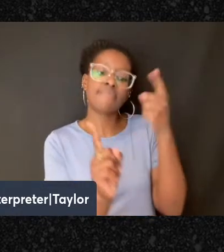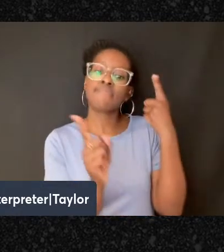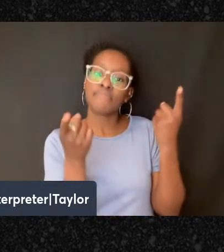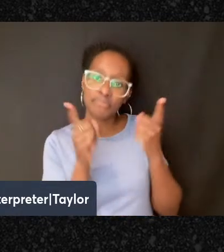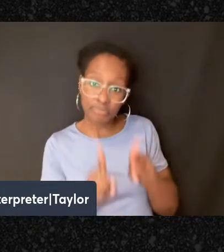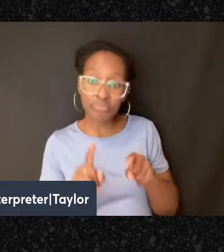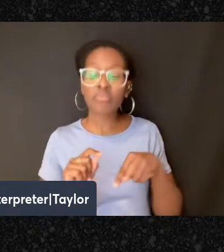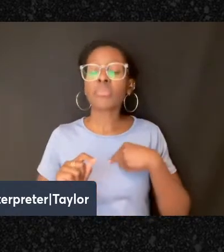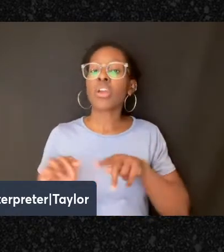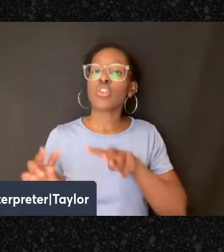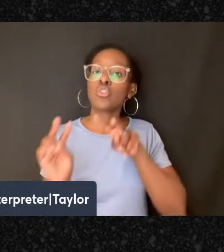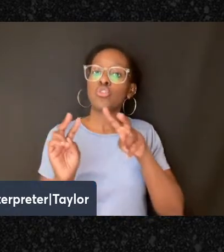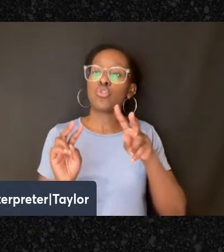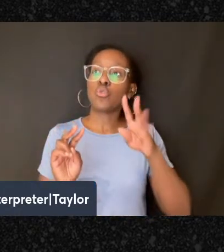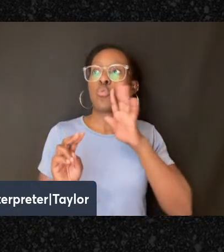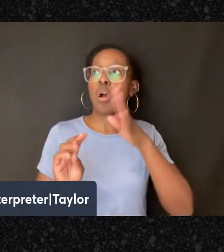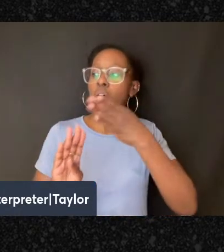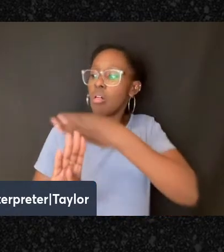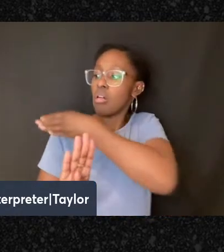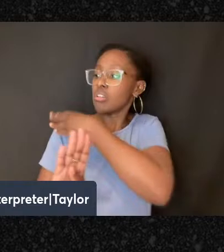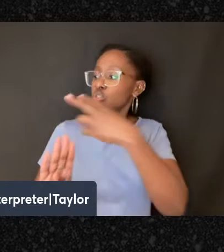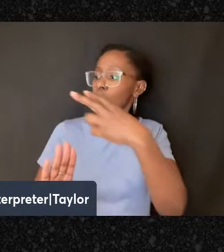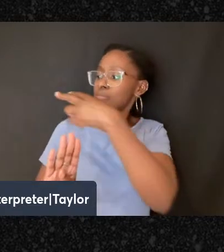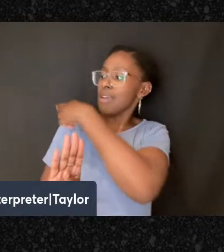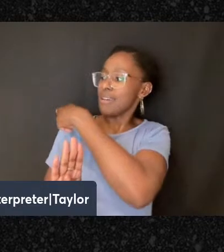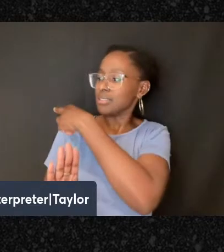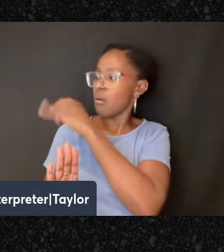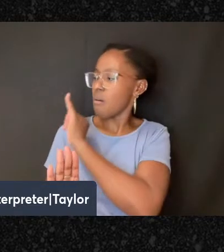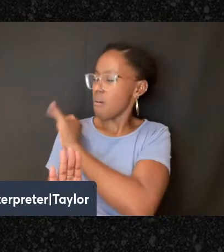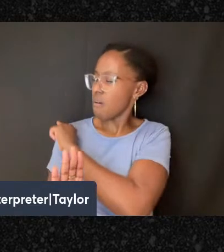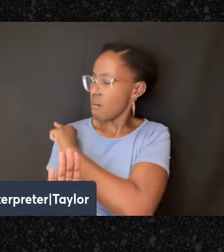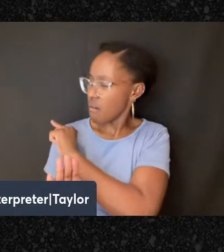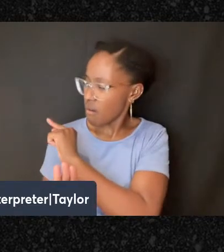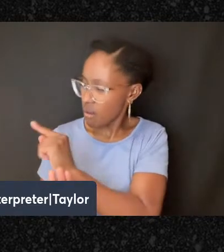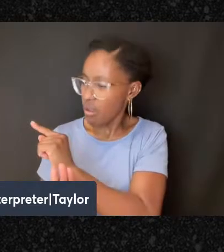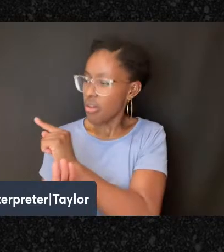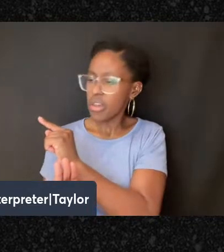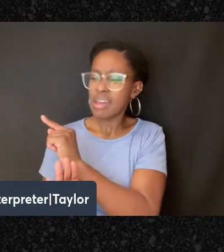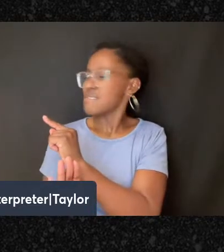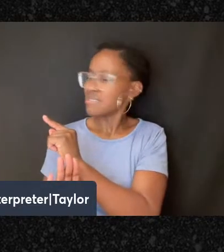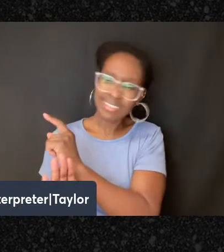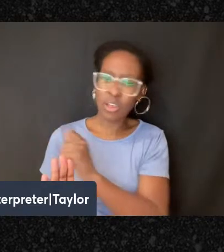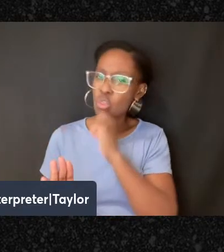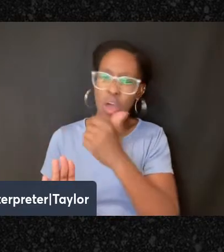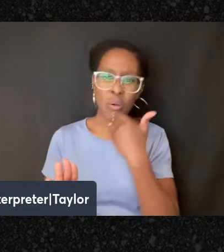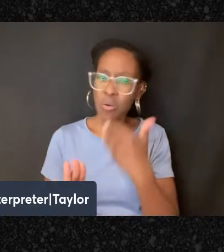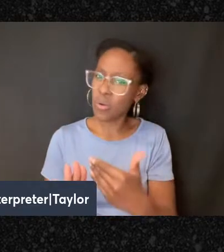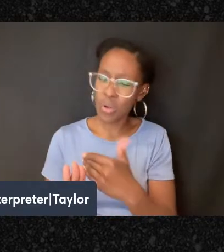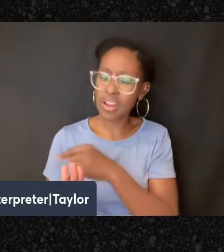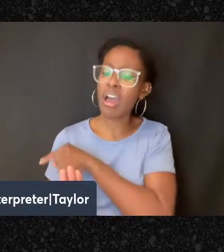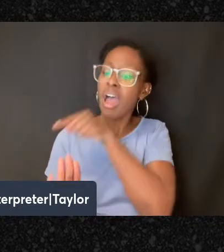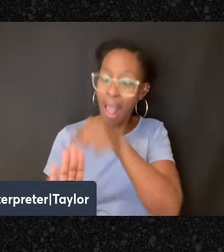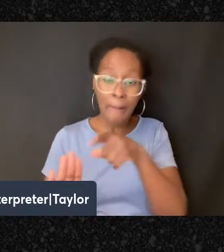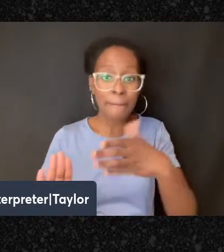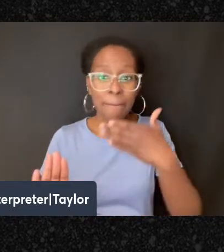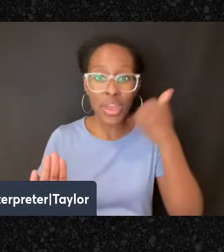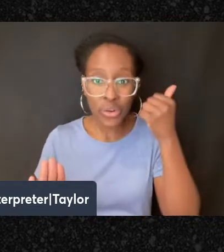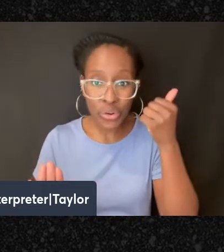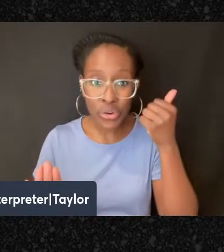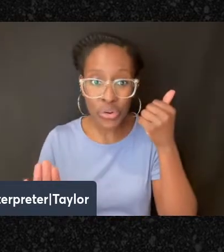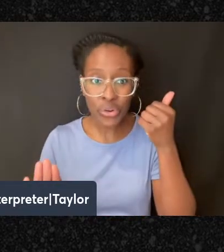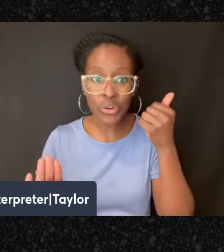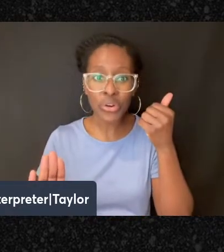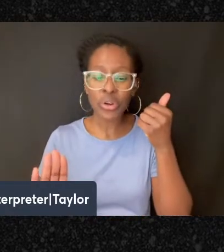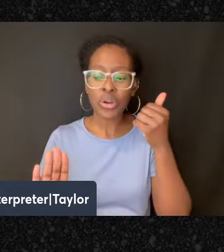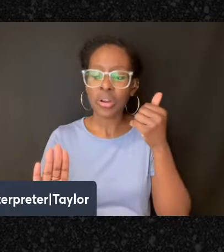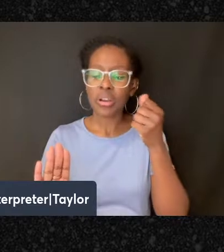past and you think that things that are in the past are not as good as the way that things are now, and the way that things are now is not